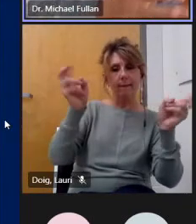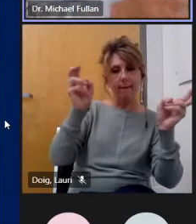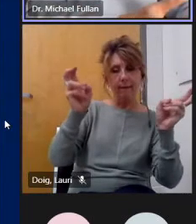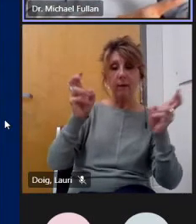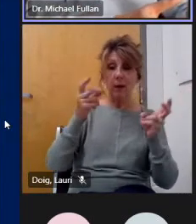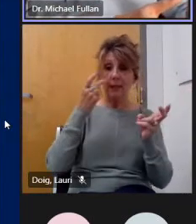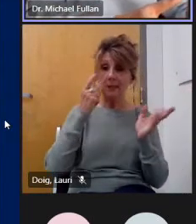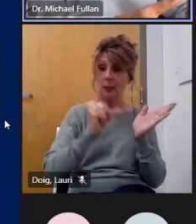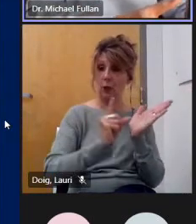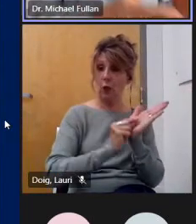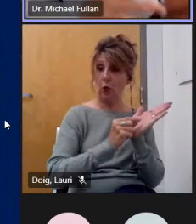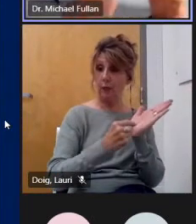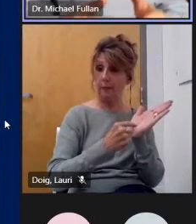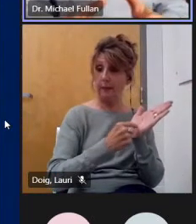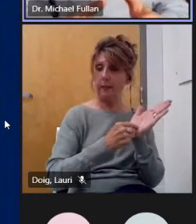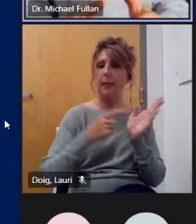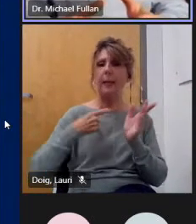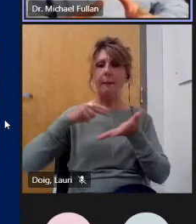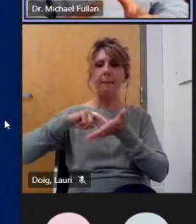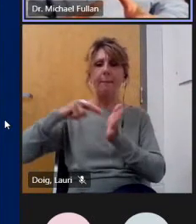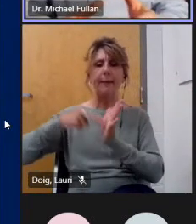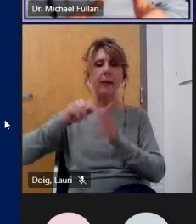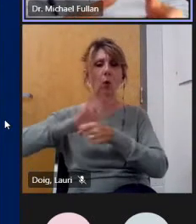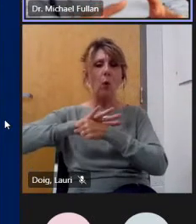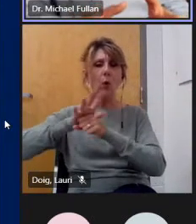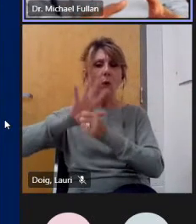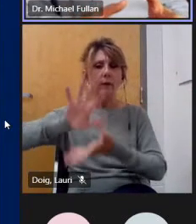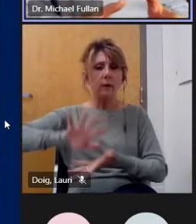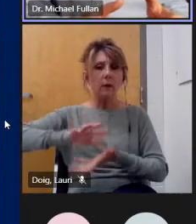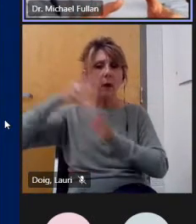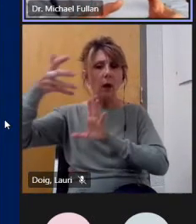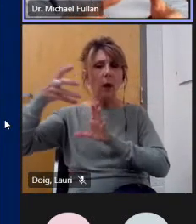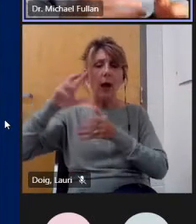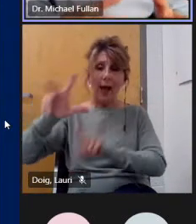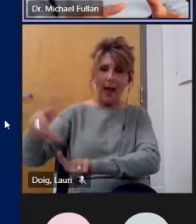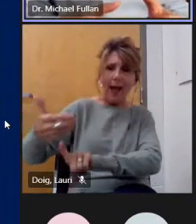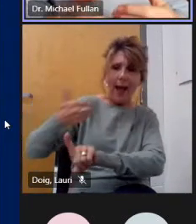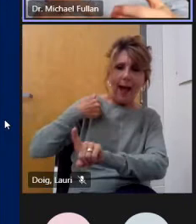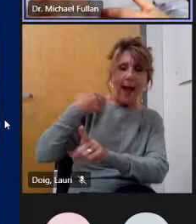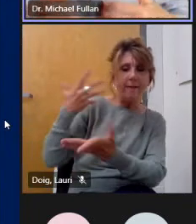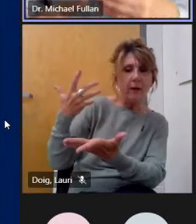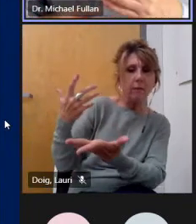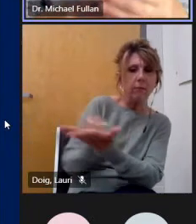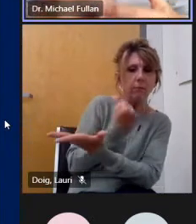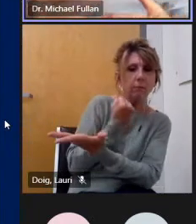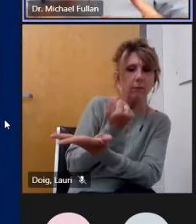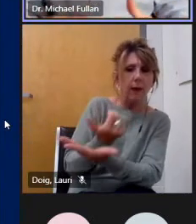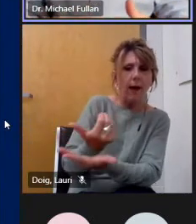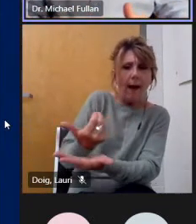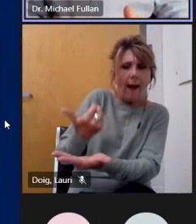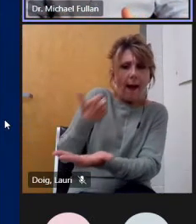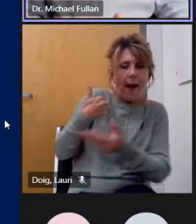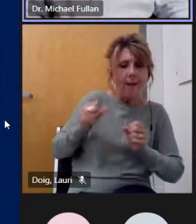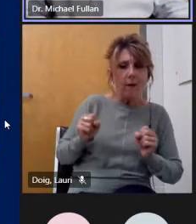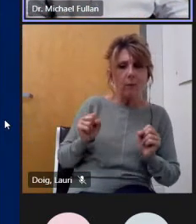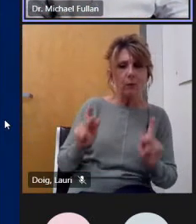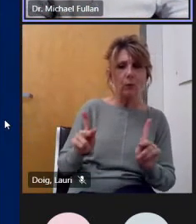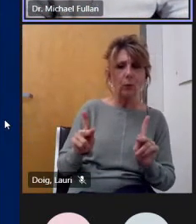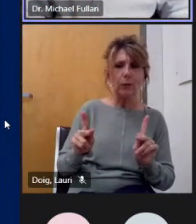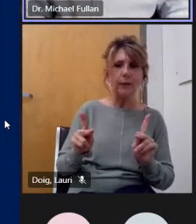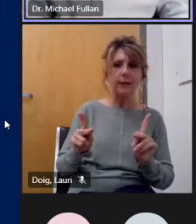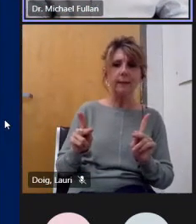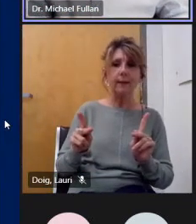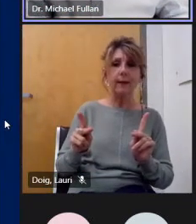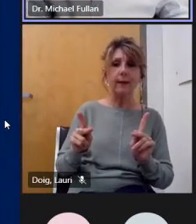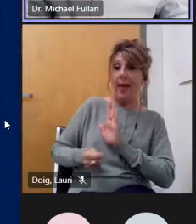says okay here's disruption disruption provides opportunity as well as uh problems how do we how do we manage that at the